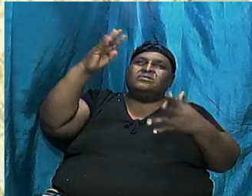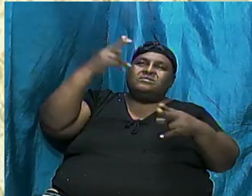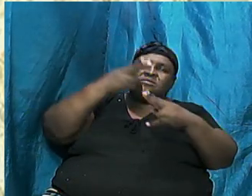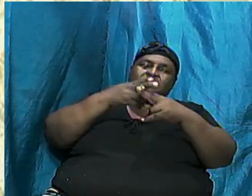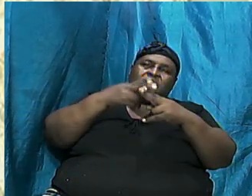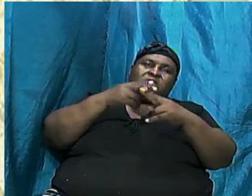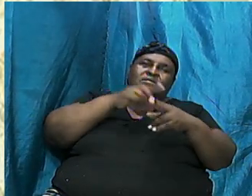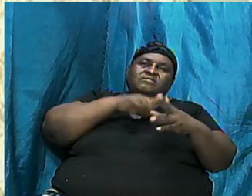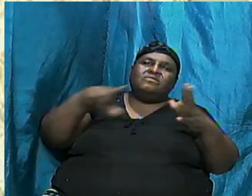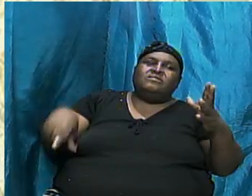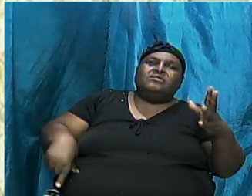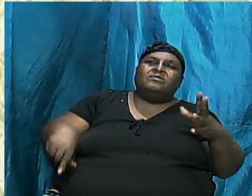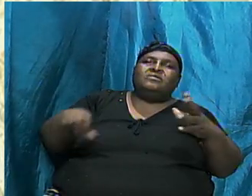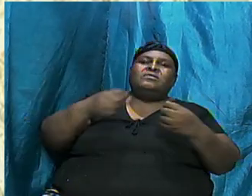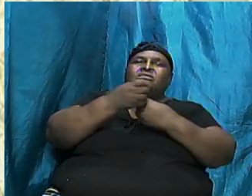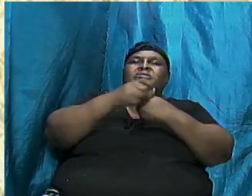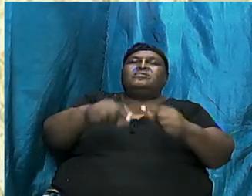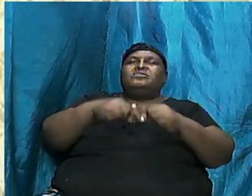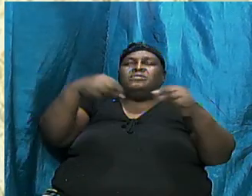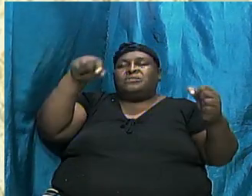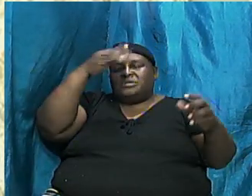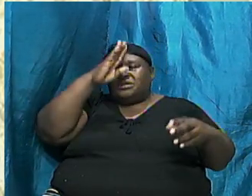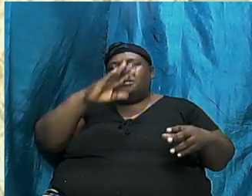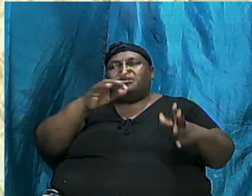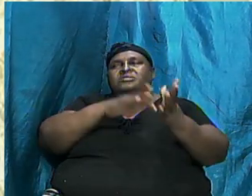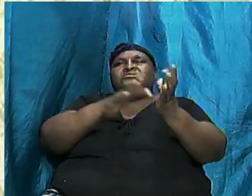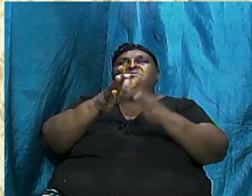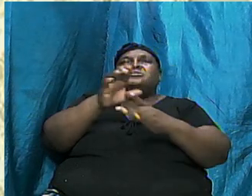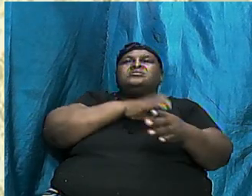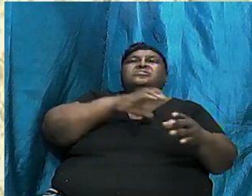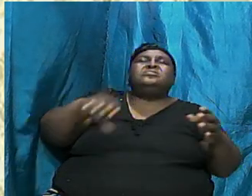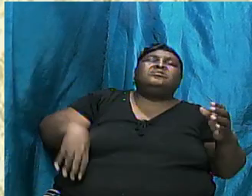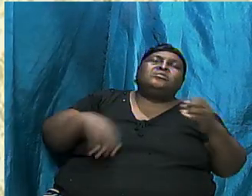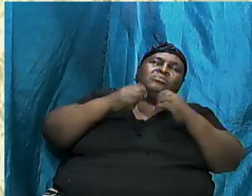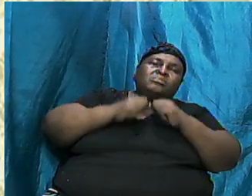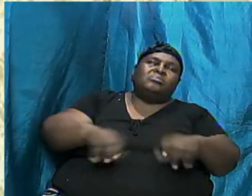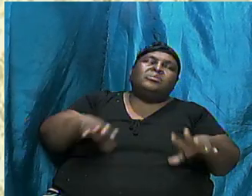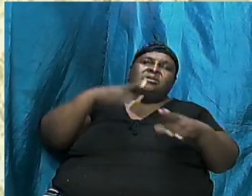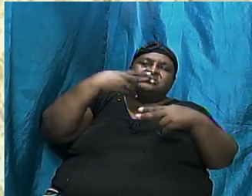Name Of Our Lord And Our Great God Jesus Christ We Bless